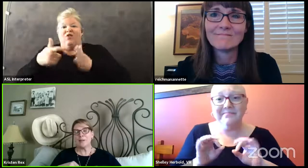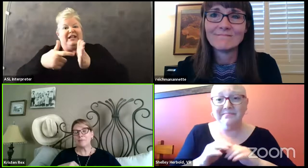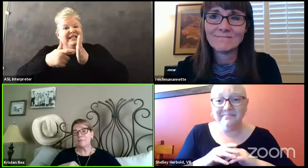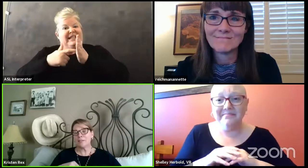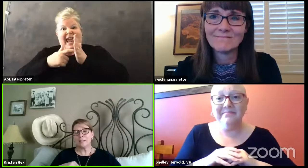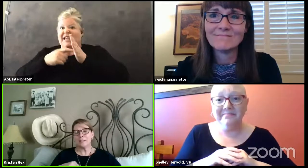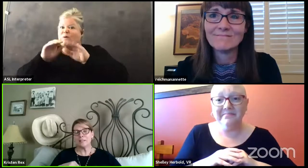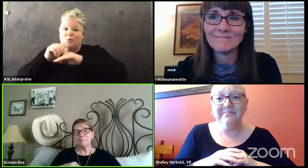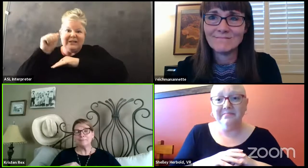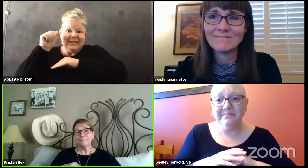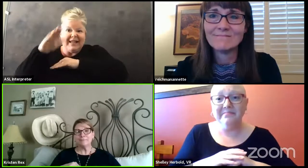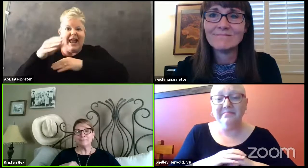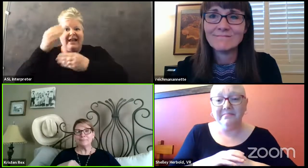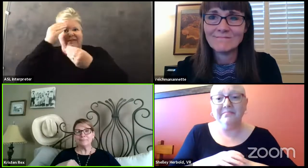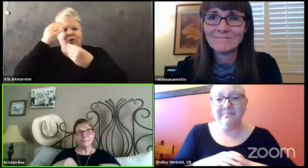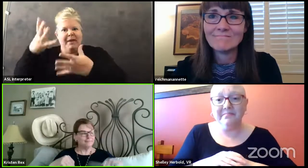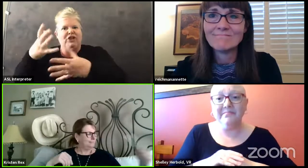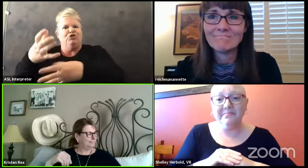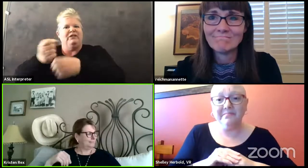information back for kids.